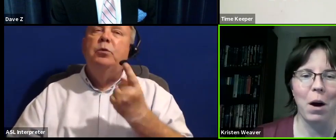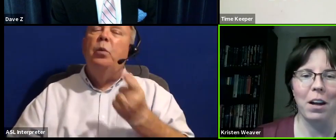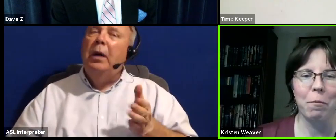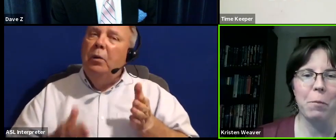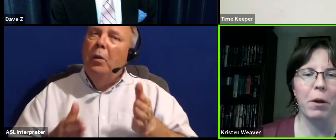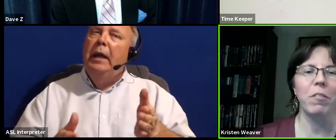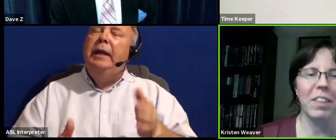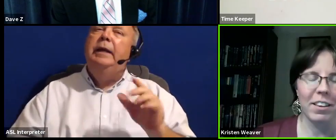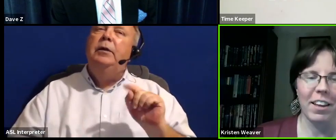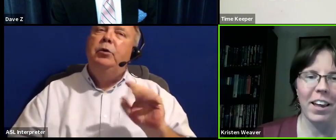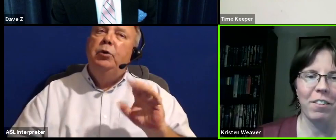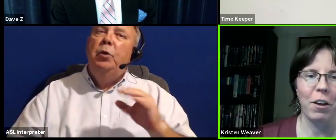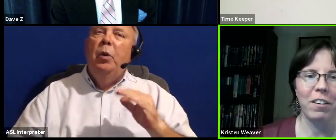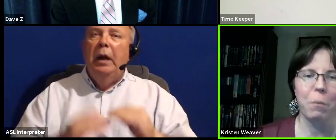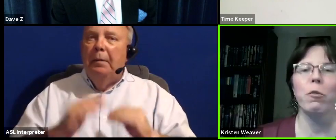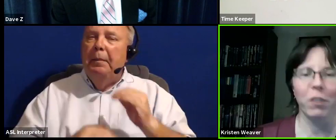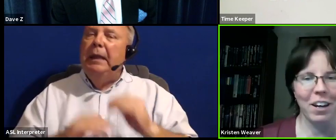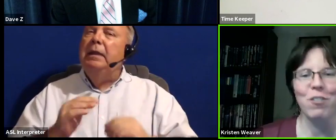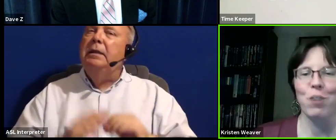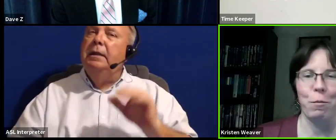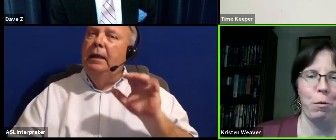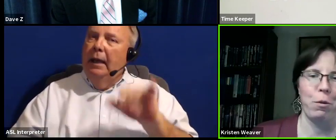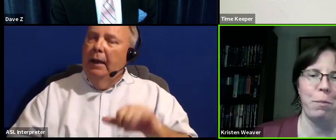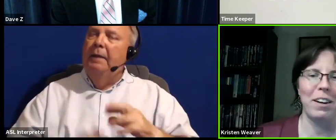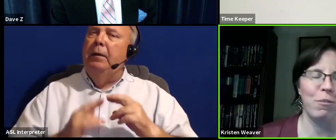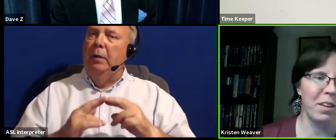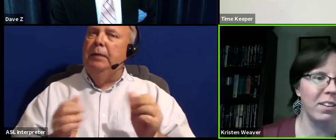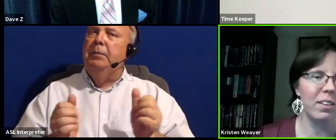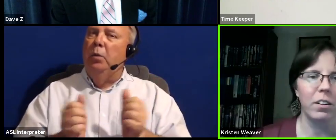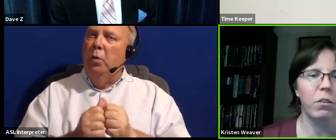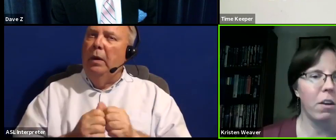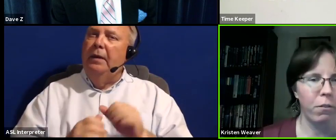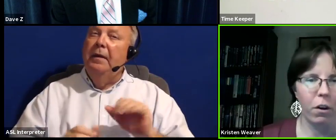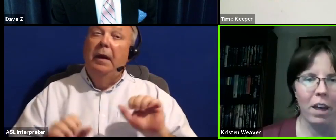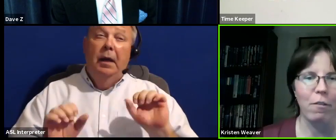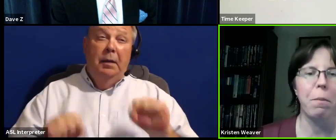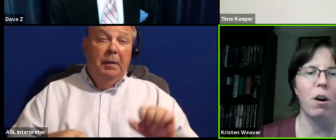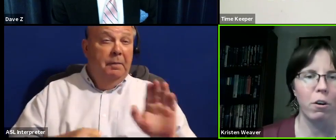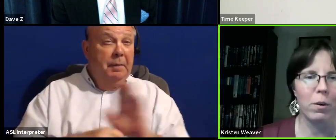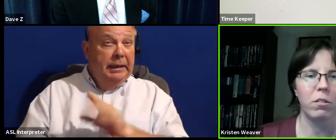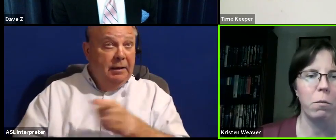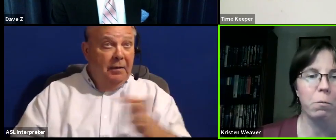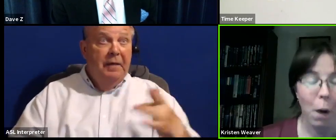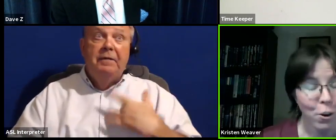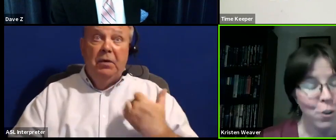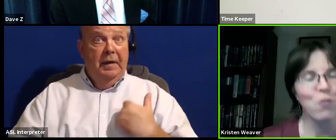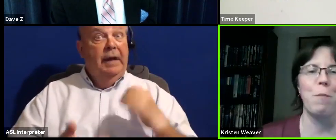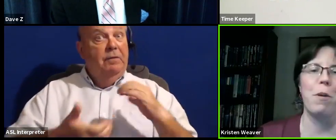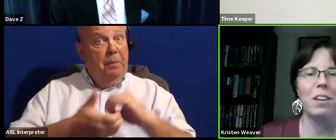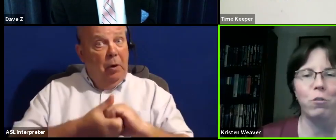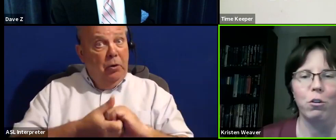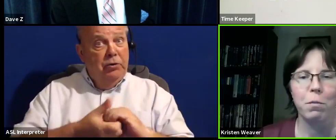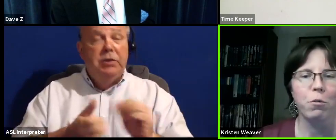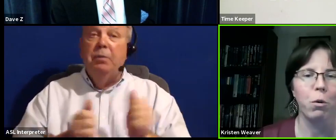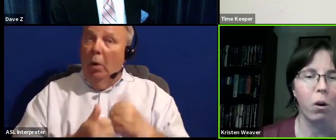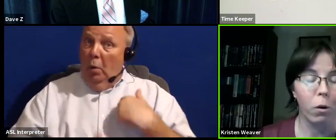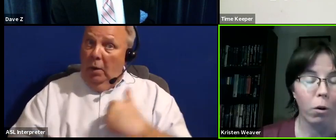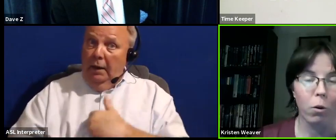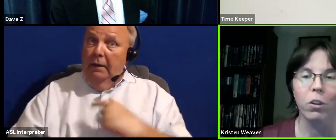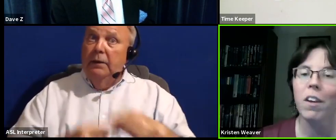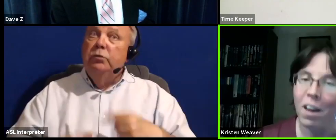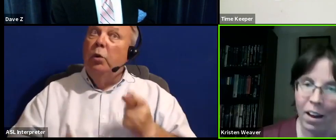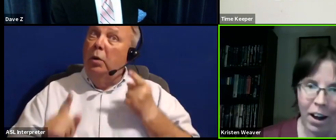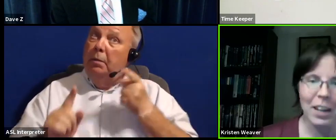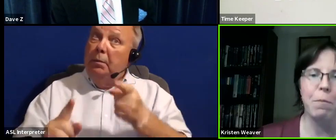to build is to build relationships with prospective businesses so they feel they have a partnership with us towards mutual